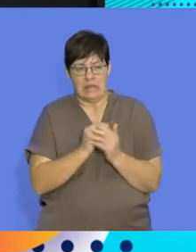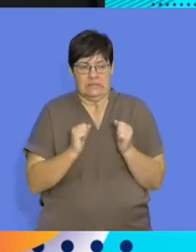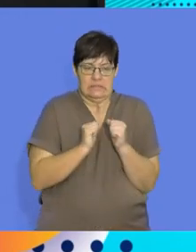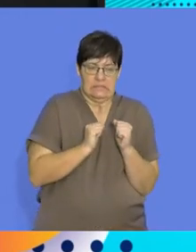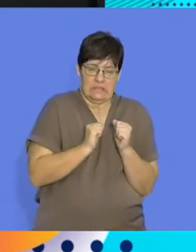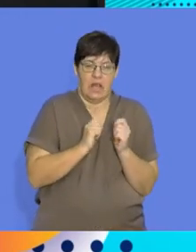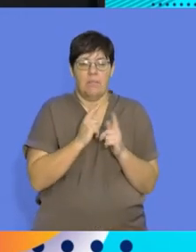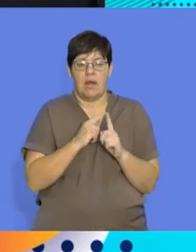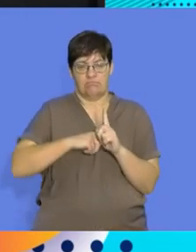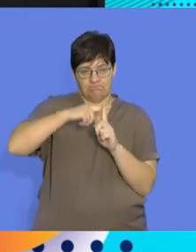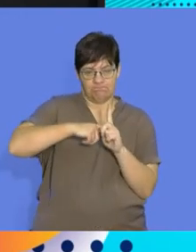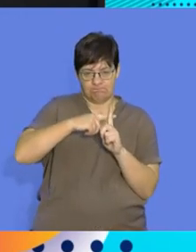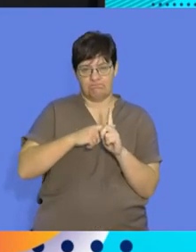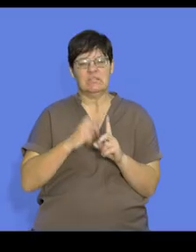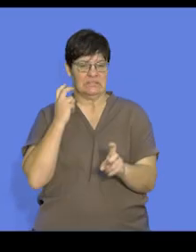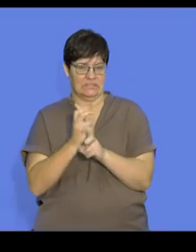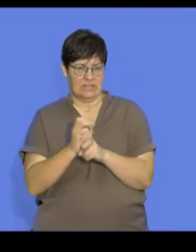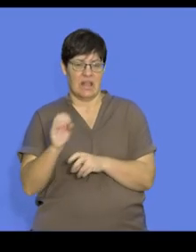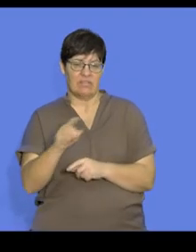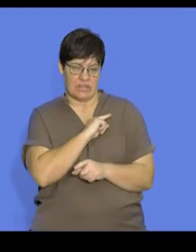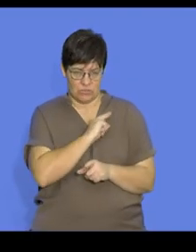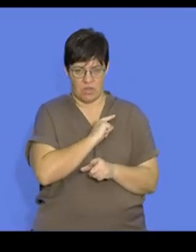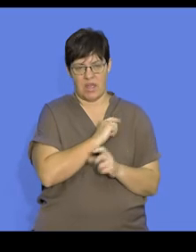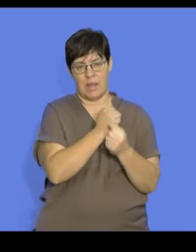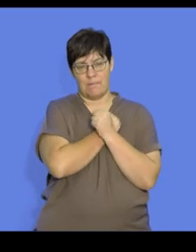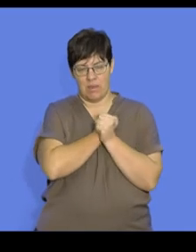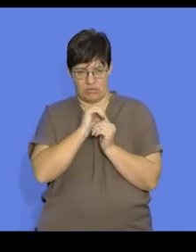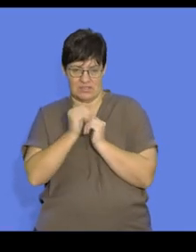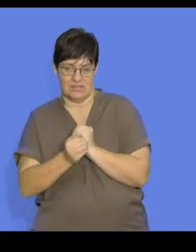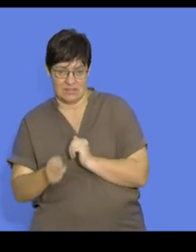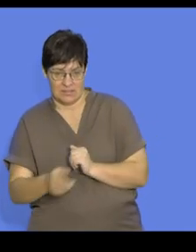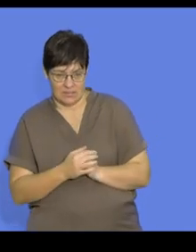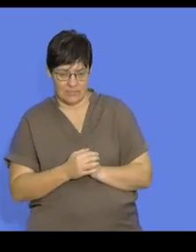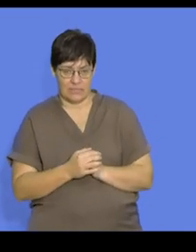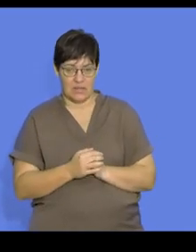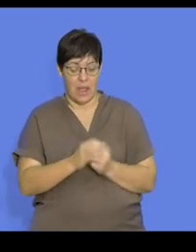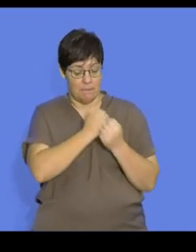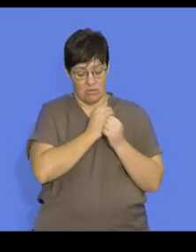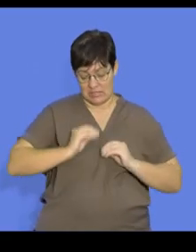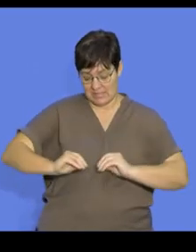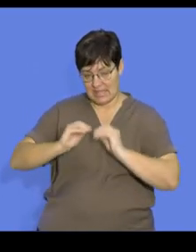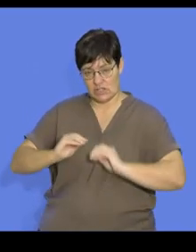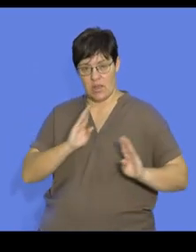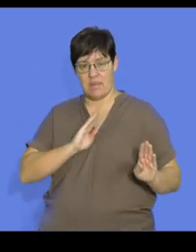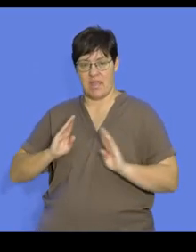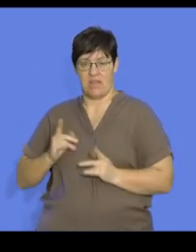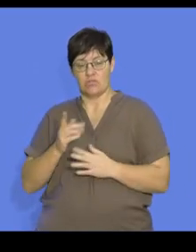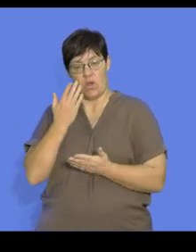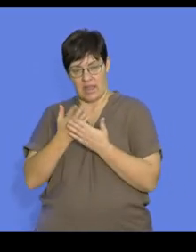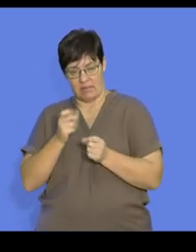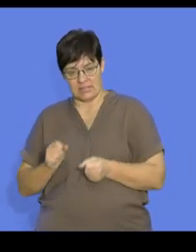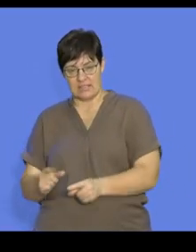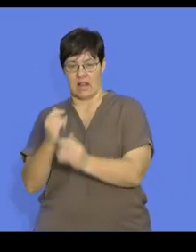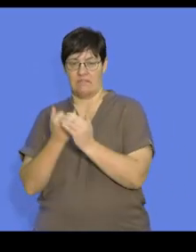difficult to regulate their body temperatures. The parents often teach the young behavioural patterns so that the young can function